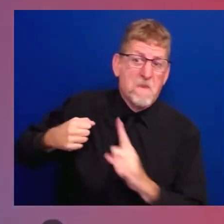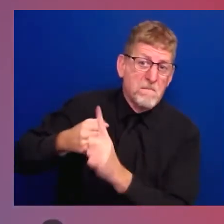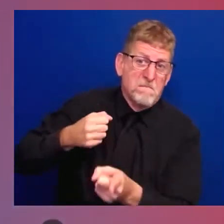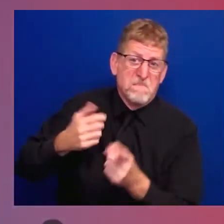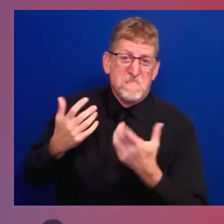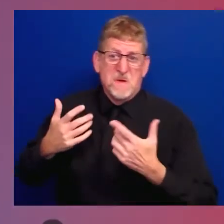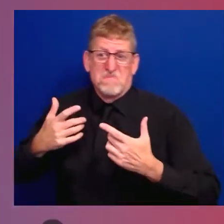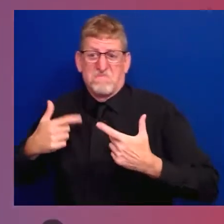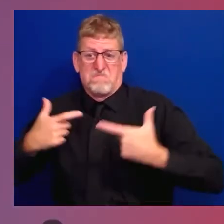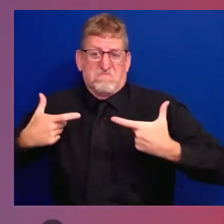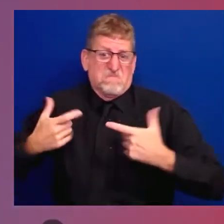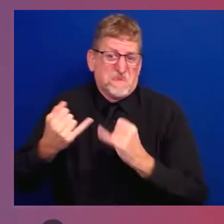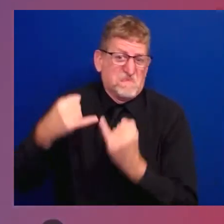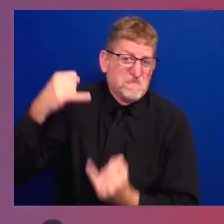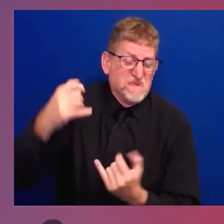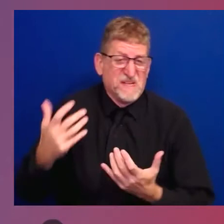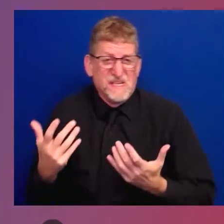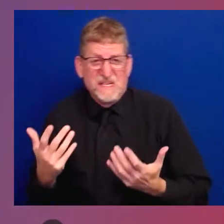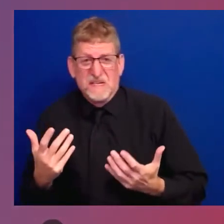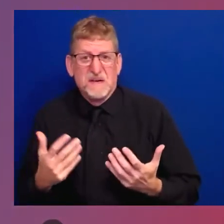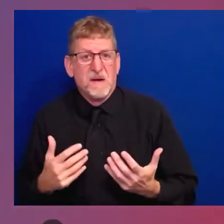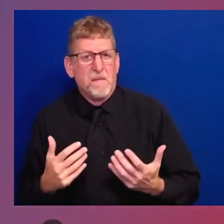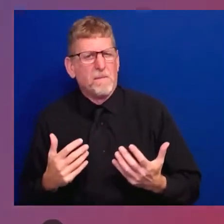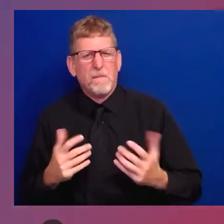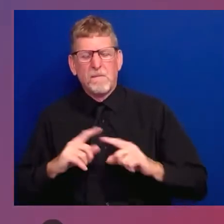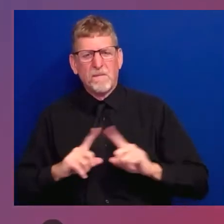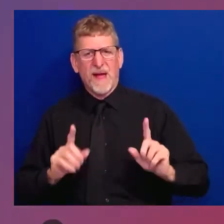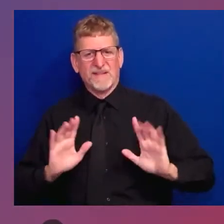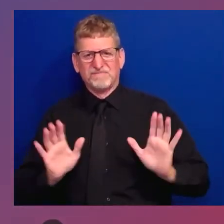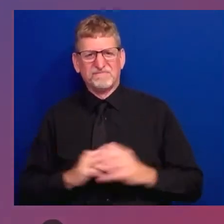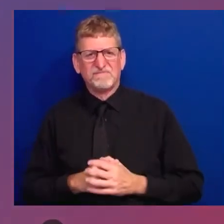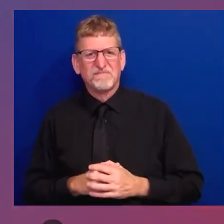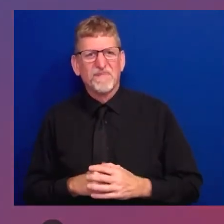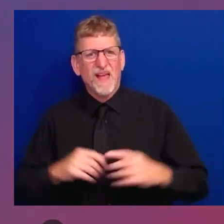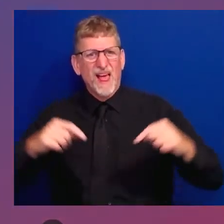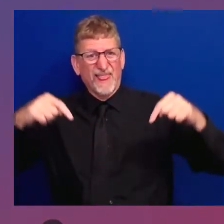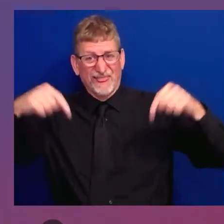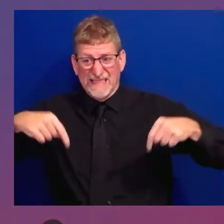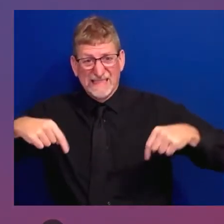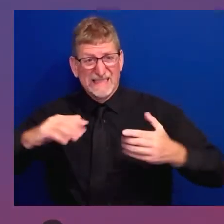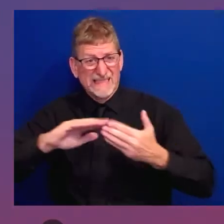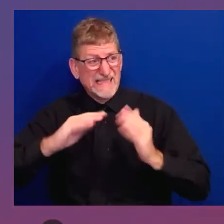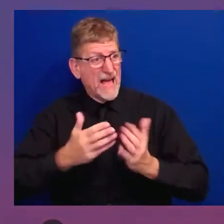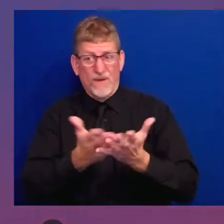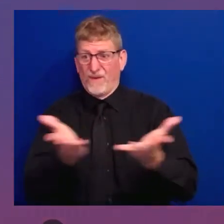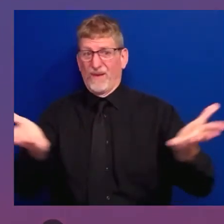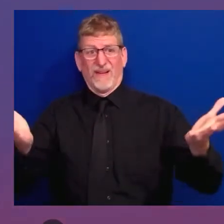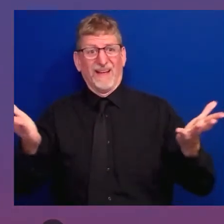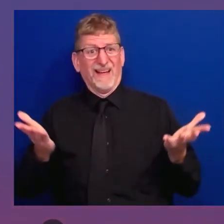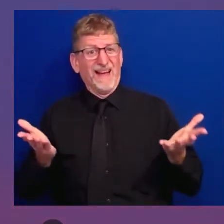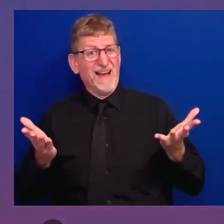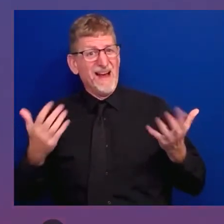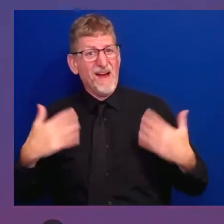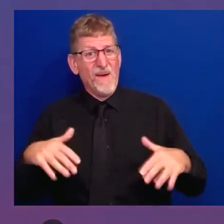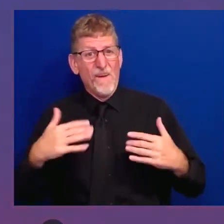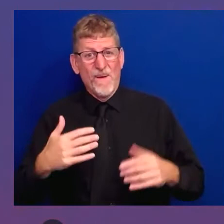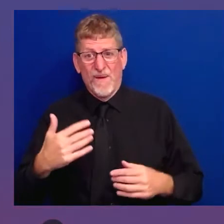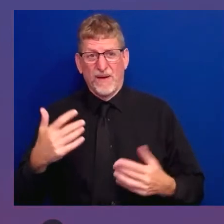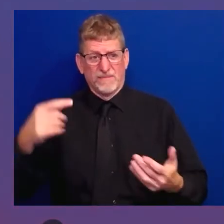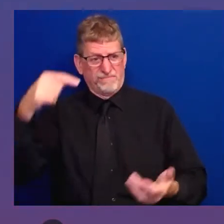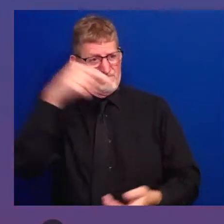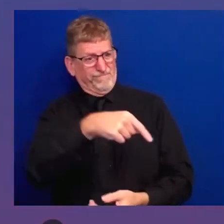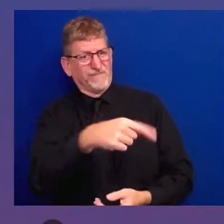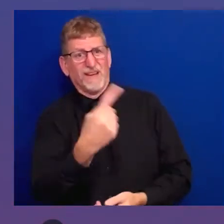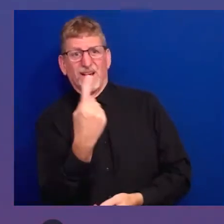to town. It's a one-stop-shop connection for people in this county to the services and benefits they need. And that's important.